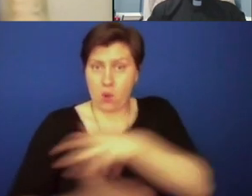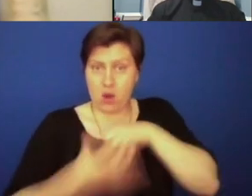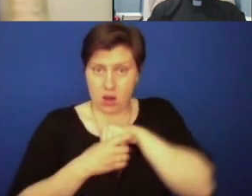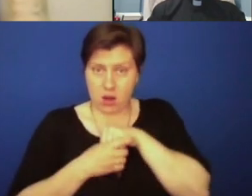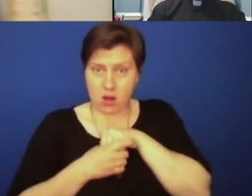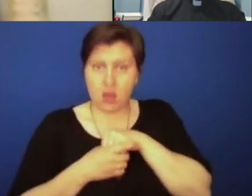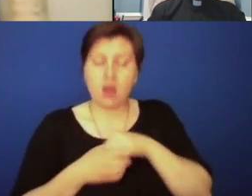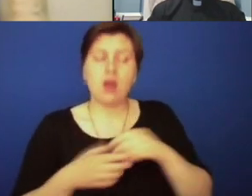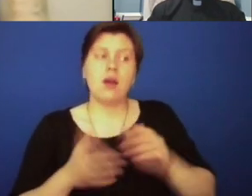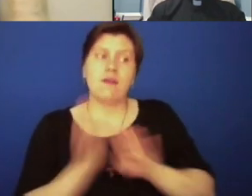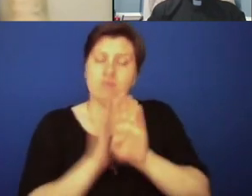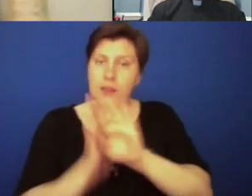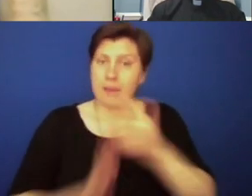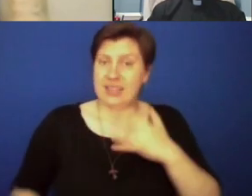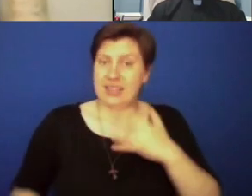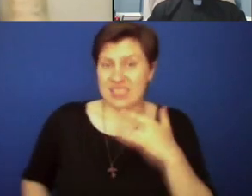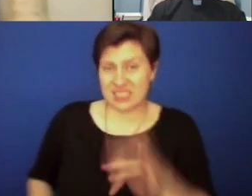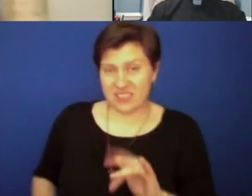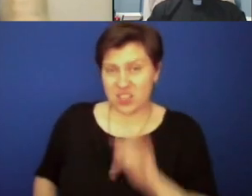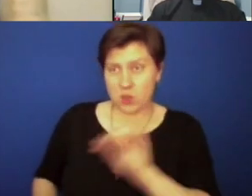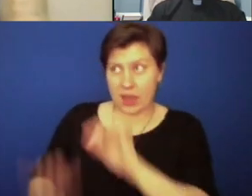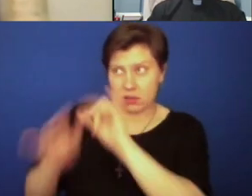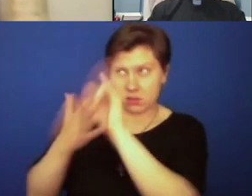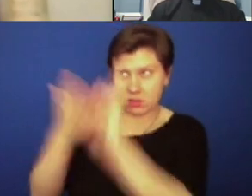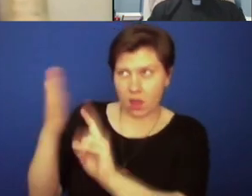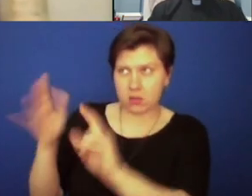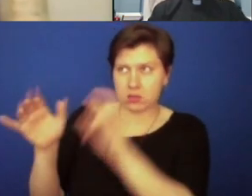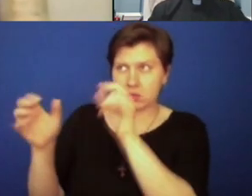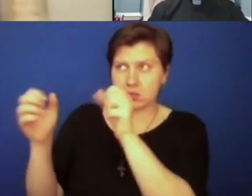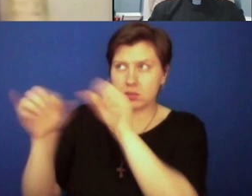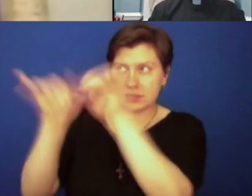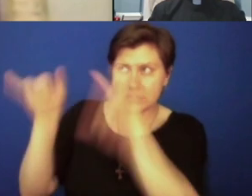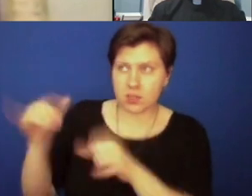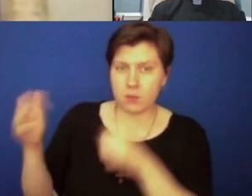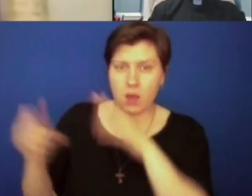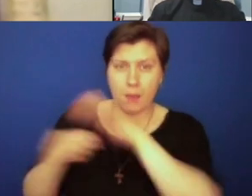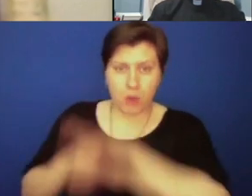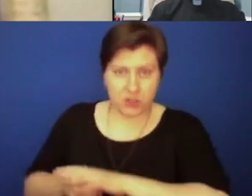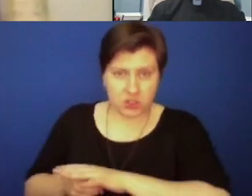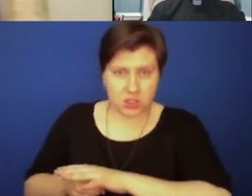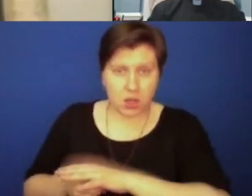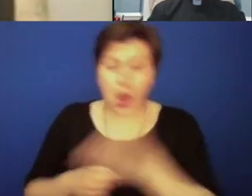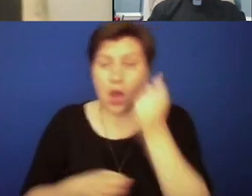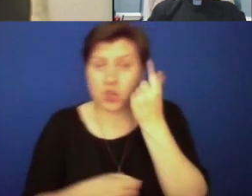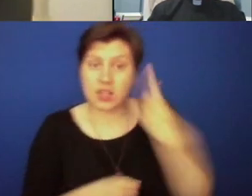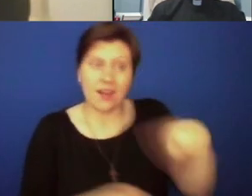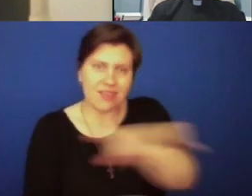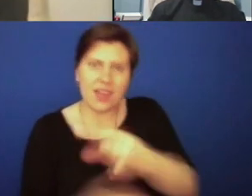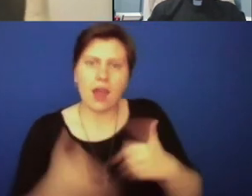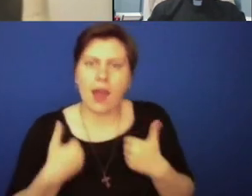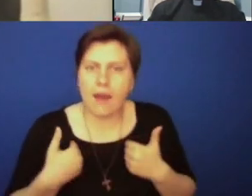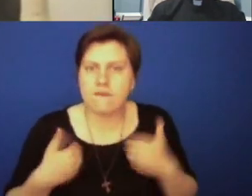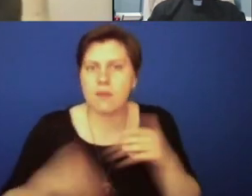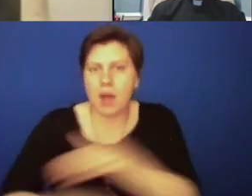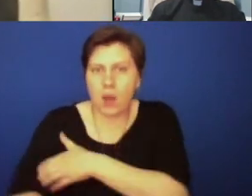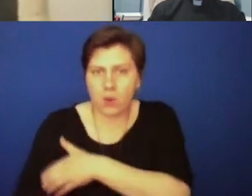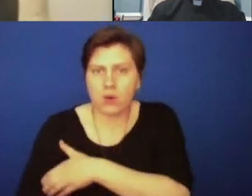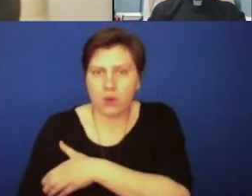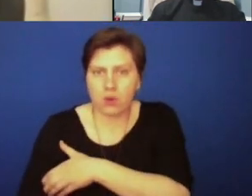to develop a sensitivity to the design of systems of oppression, and then understanding that they too have power